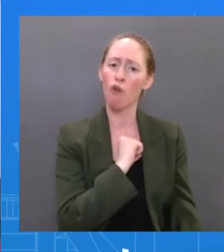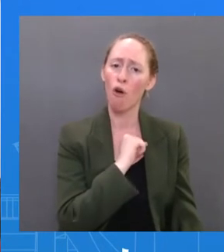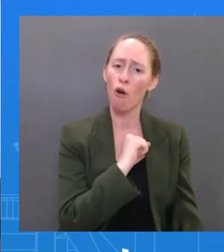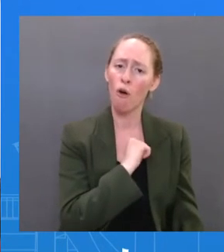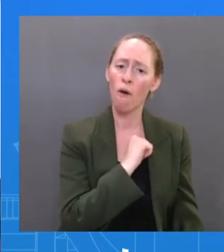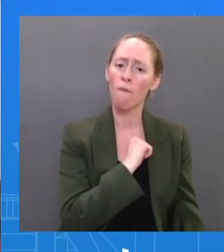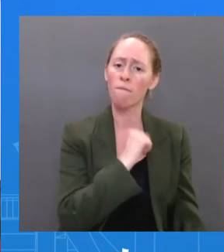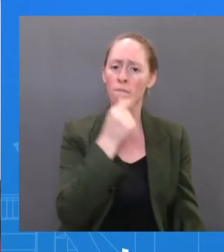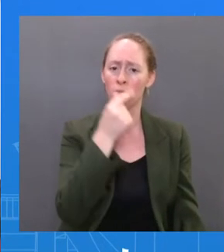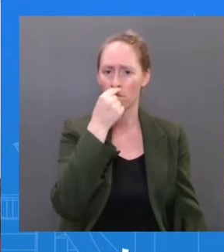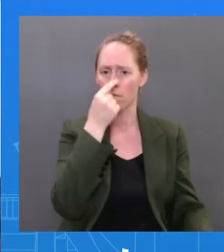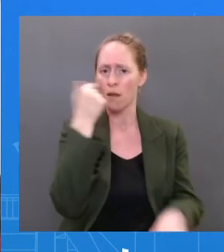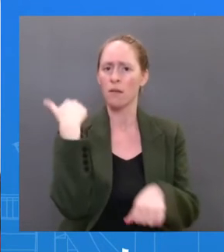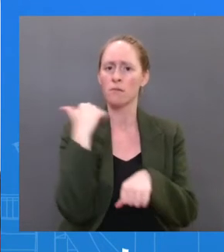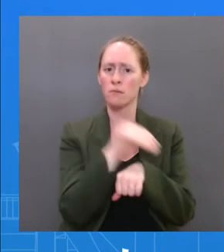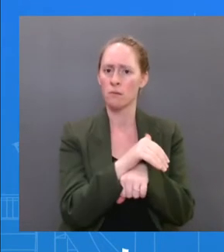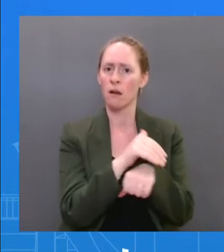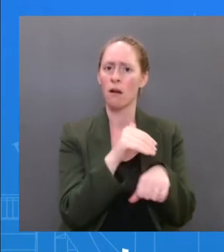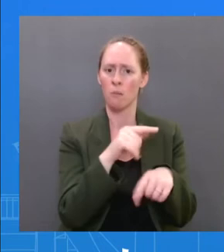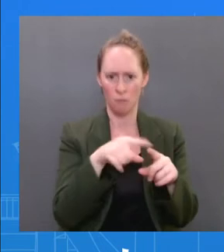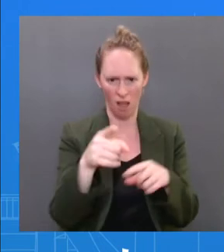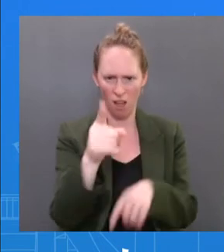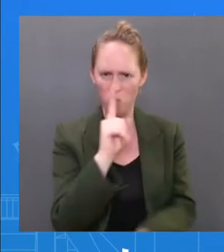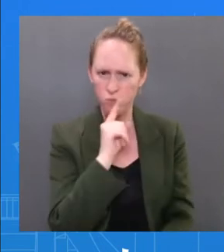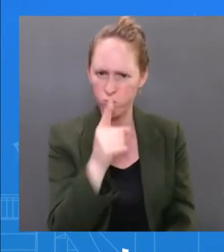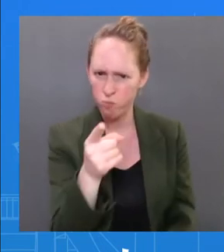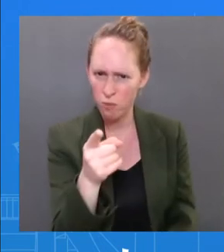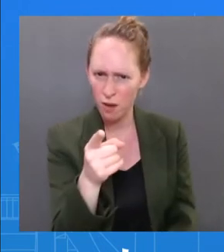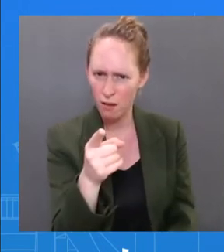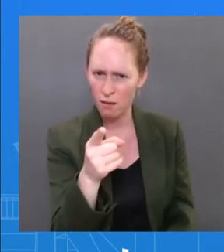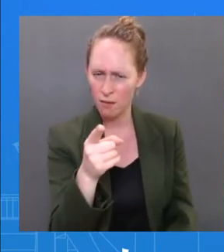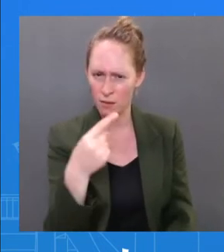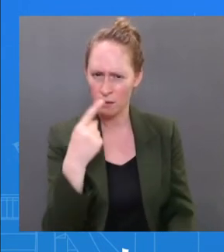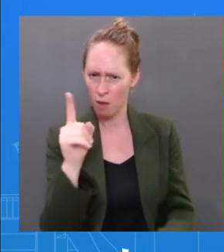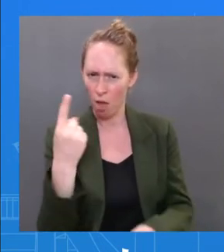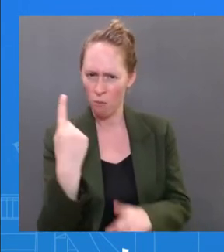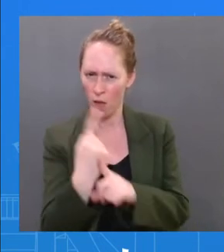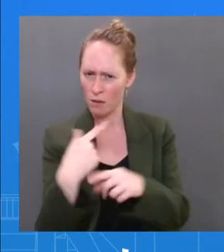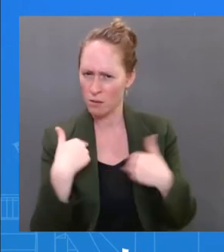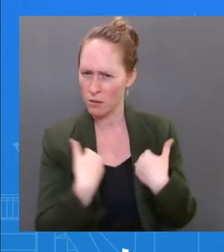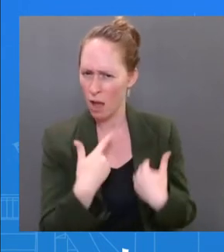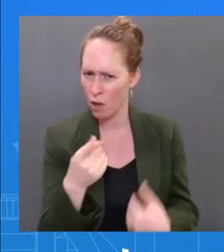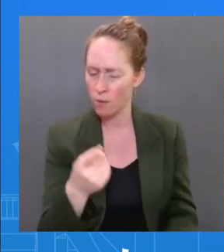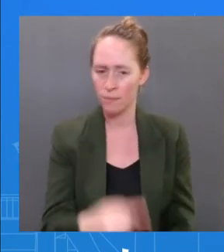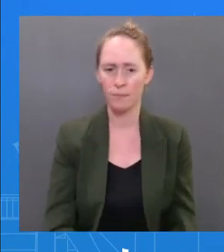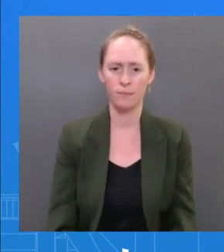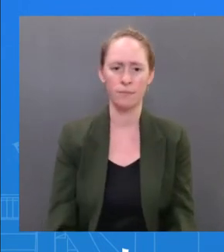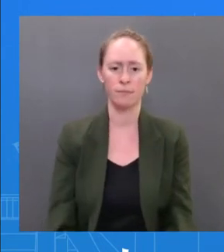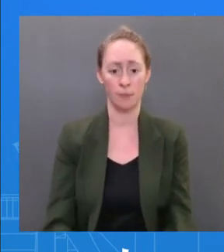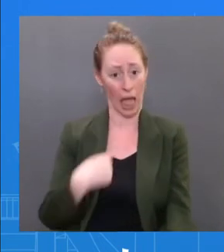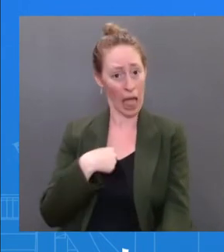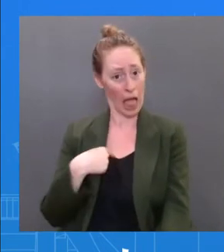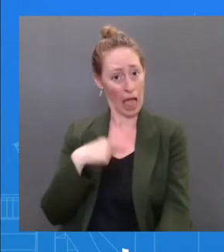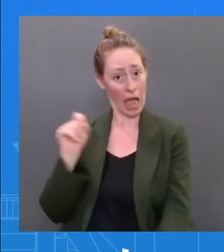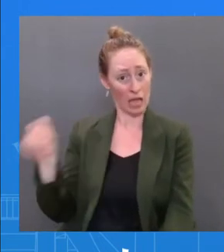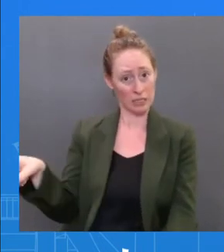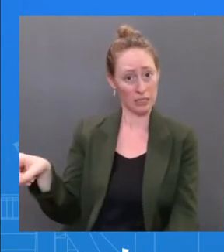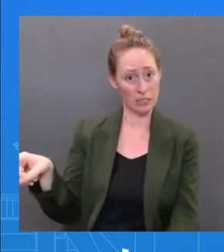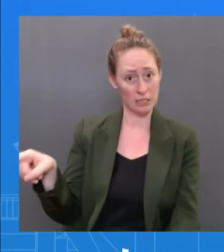purely fatigue? Mr. When I spoke to the President today and I asked him, he said he felt tired last night, went to bed,